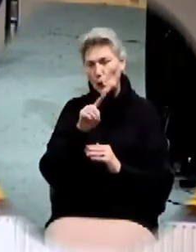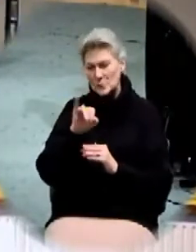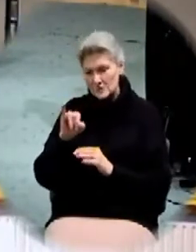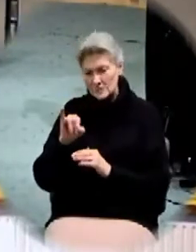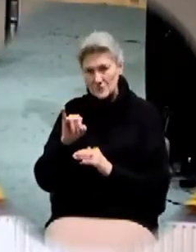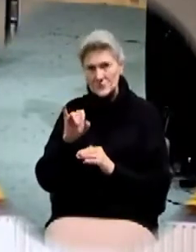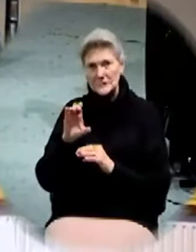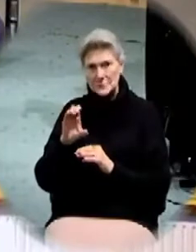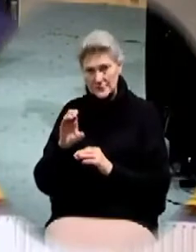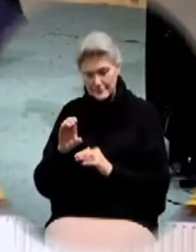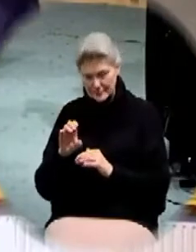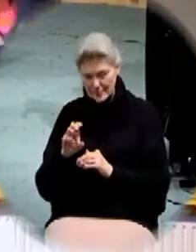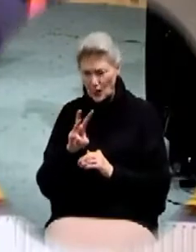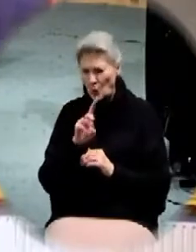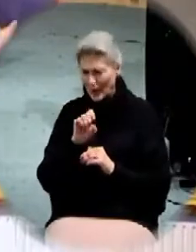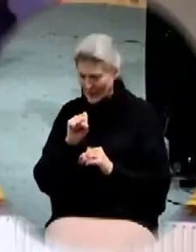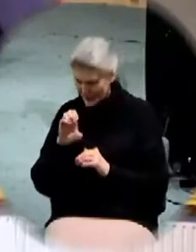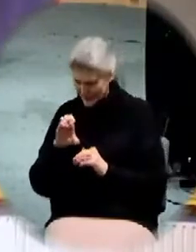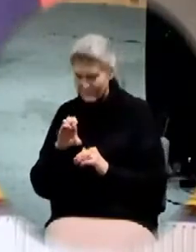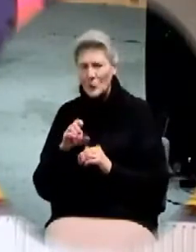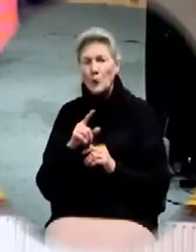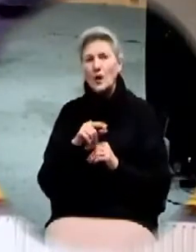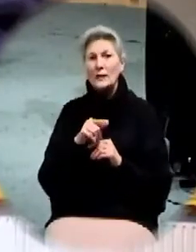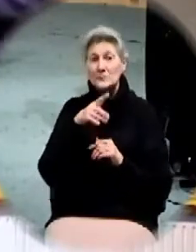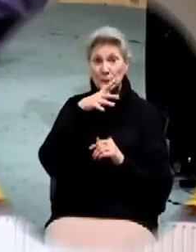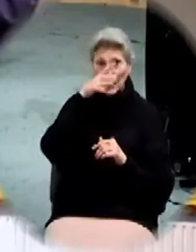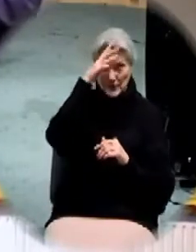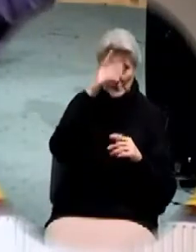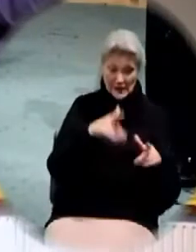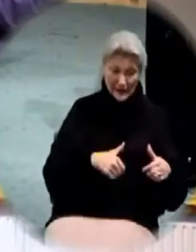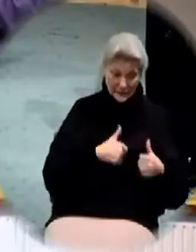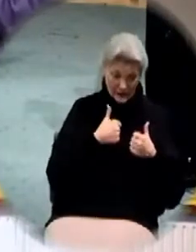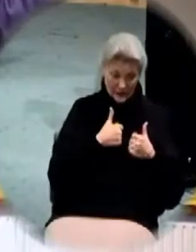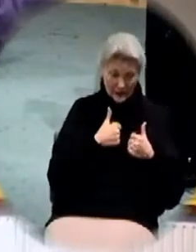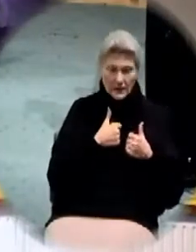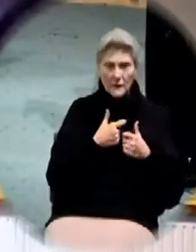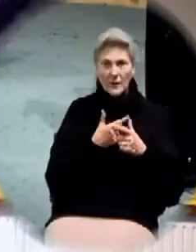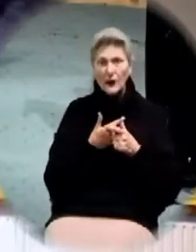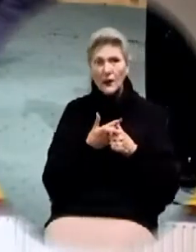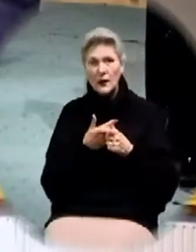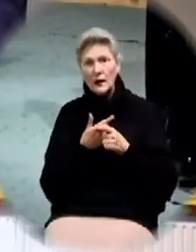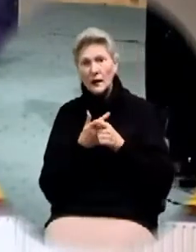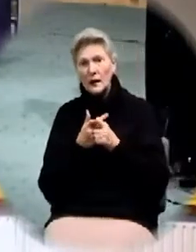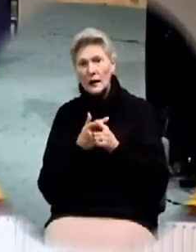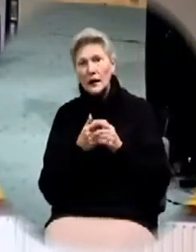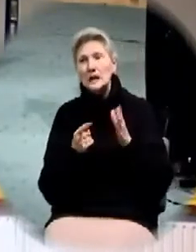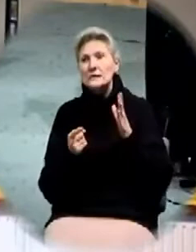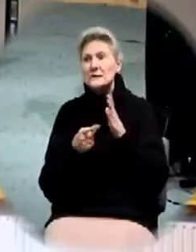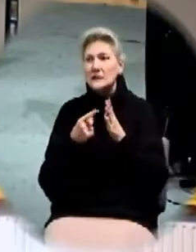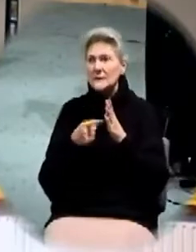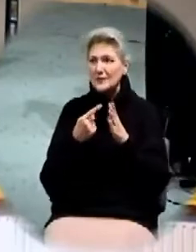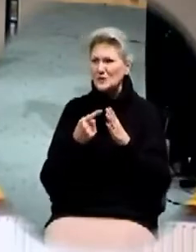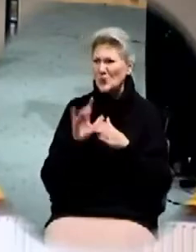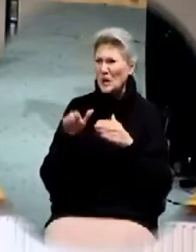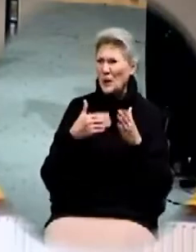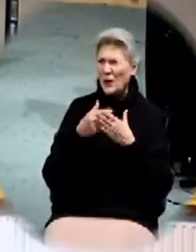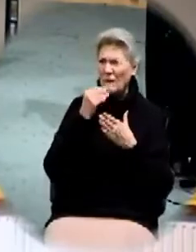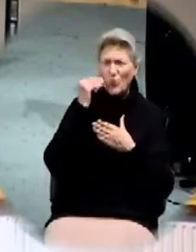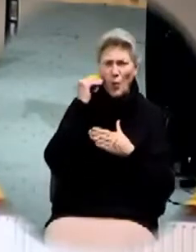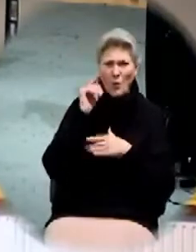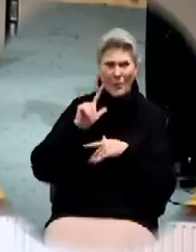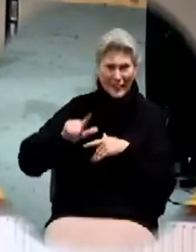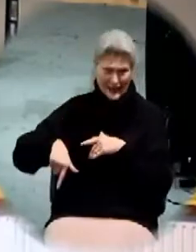and as he was prone to do when he got in late he would just slide open one of the windows and crawl through the window into the house